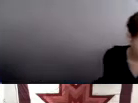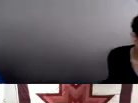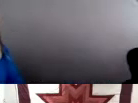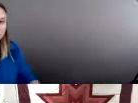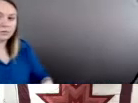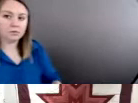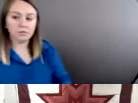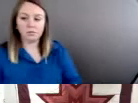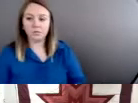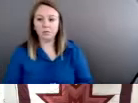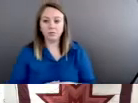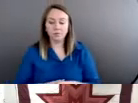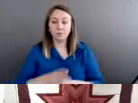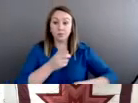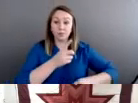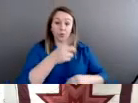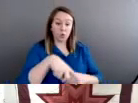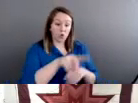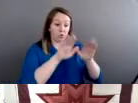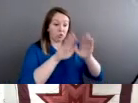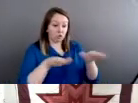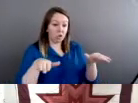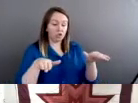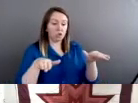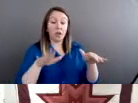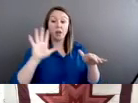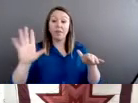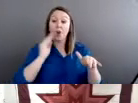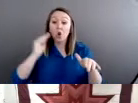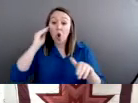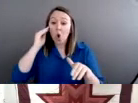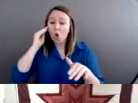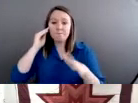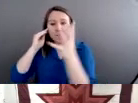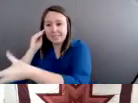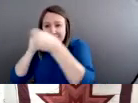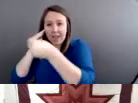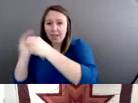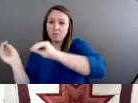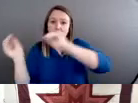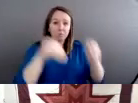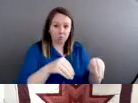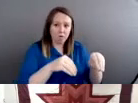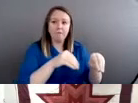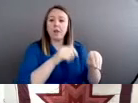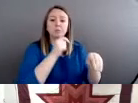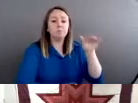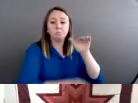and not allowed to practice traditional spiritual ways, certainly not allowed to